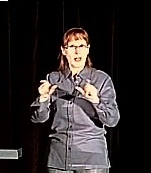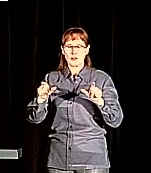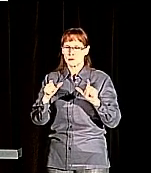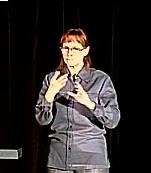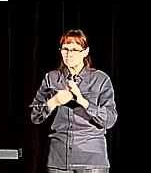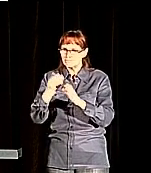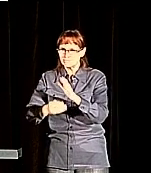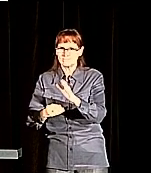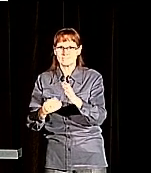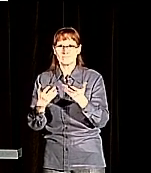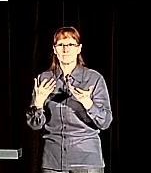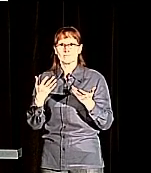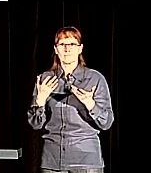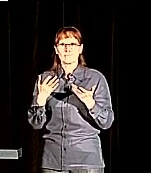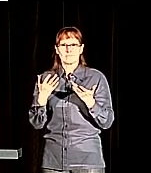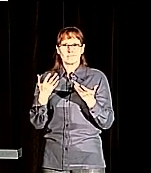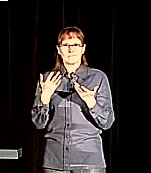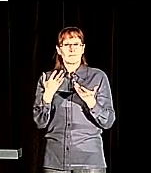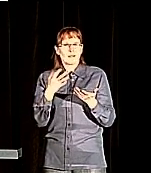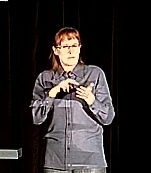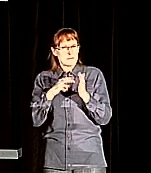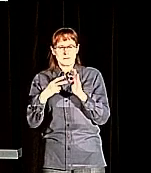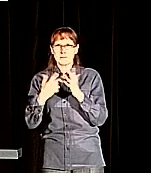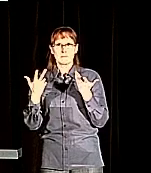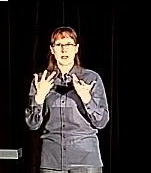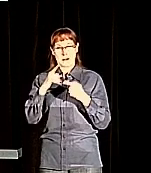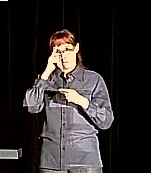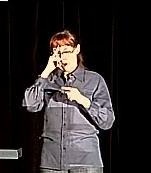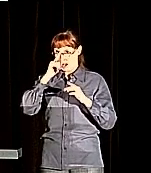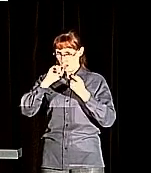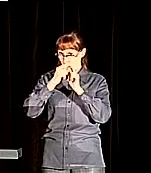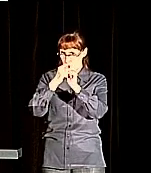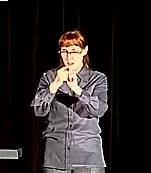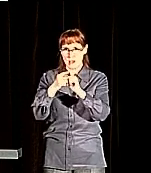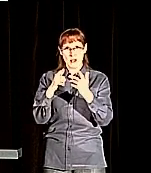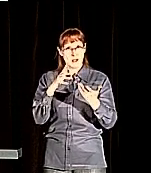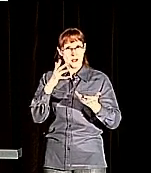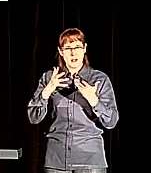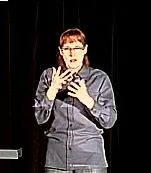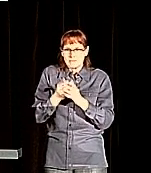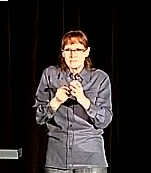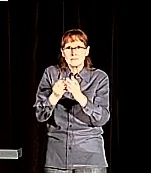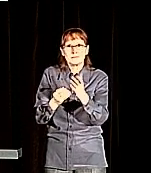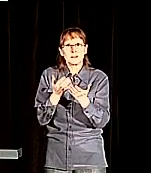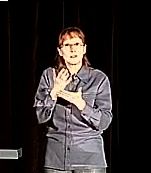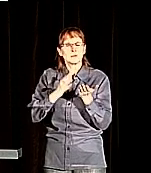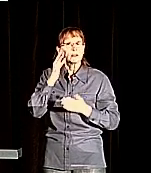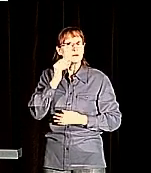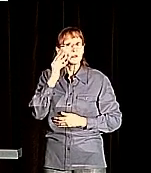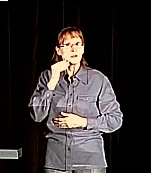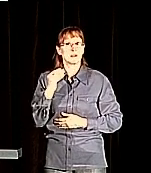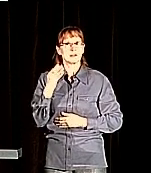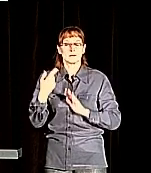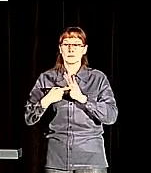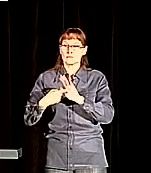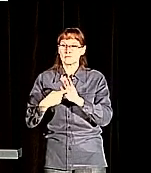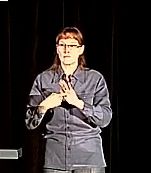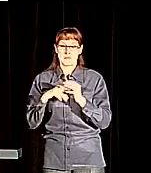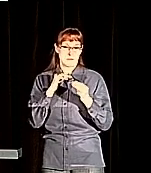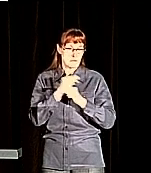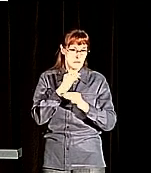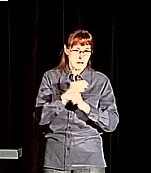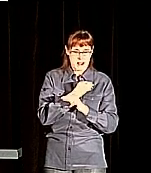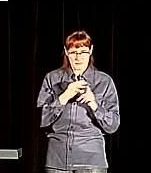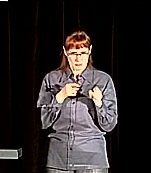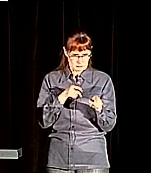depend on, for example, mathematics knowledge or meta-linguistic knowledge that allows us to easily transfer what we know from one language to